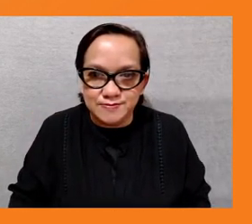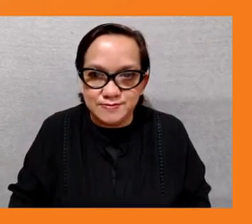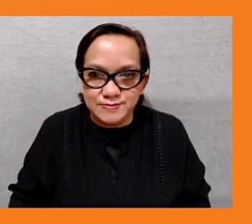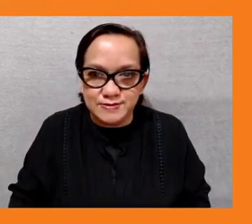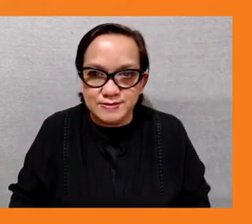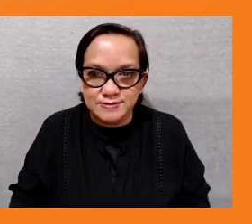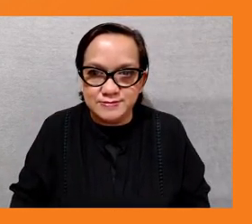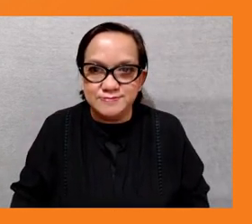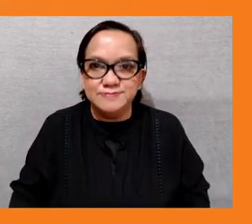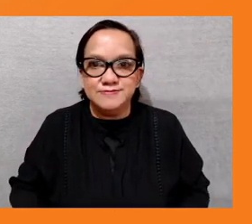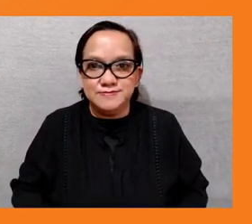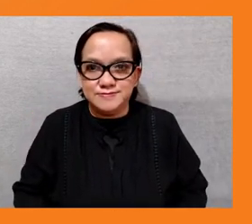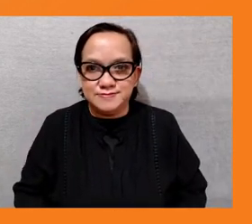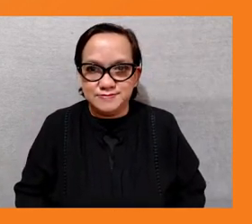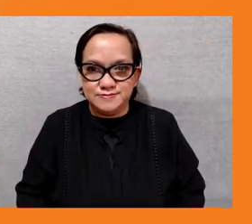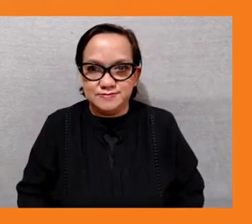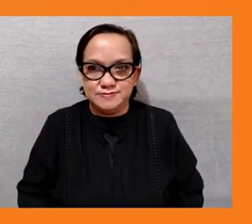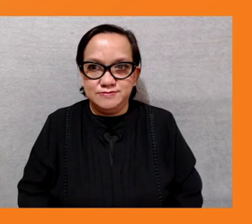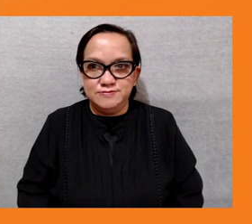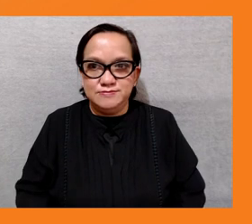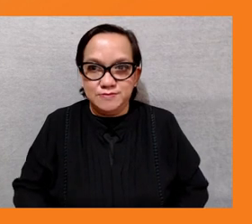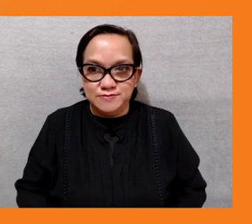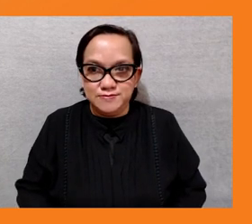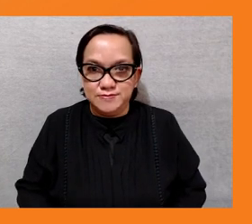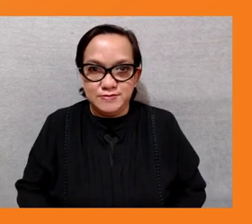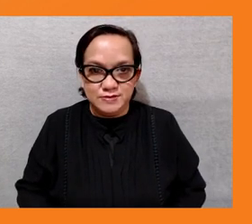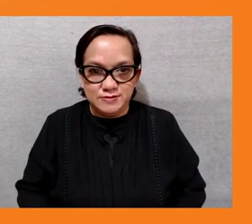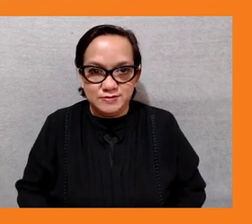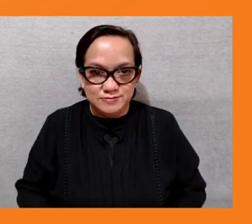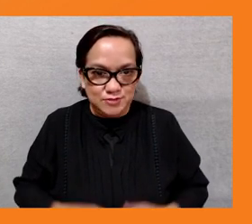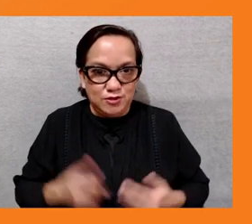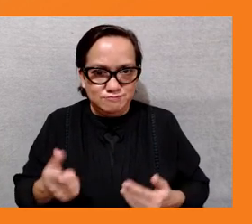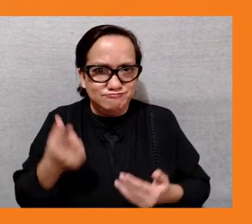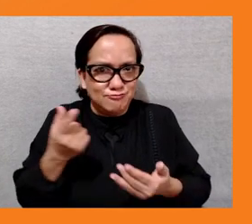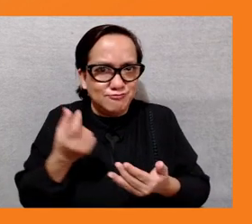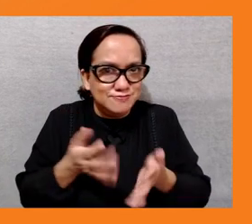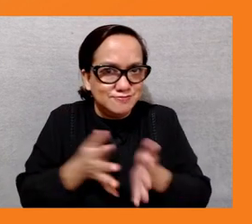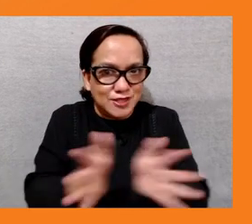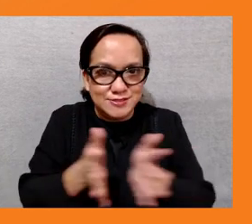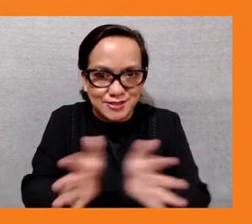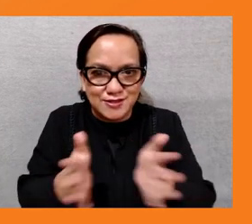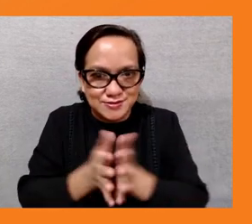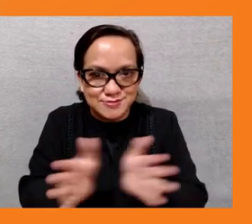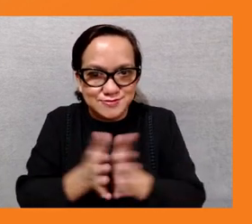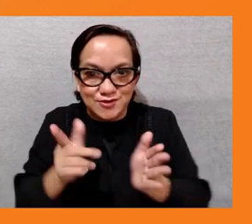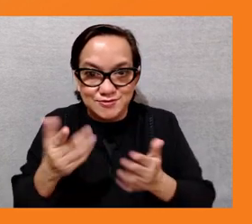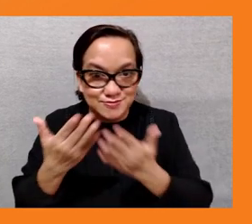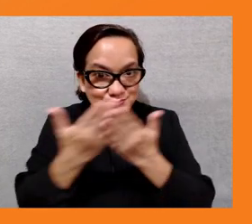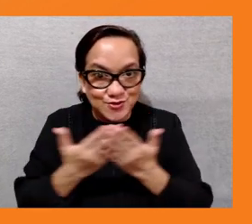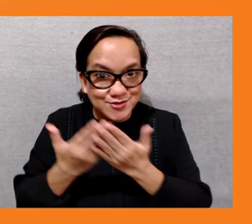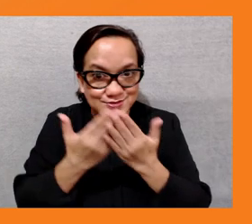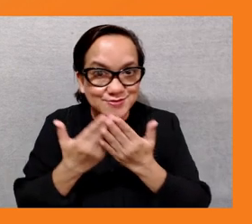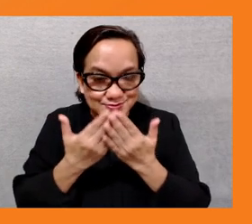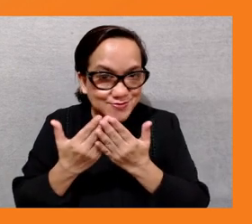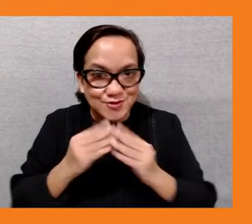next so felix was talking about um t-vet revisions in the t-vet system and promoting um